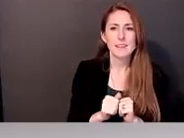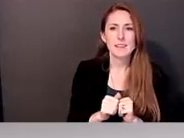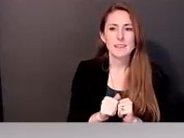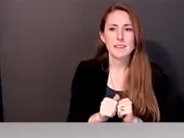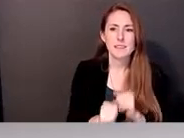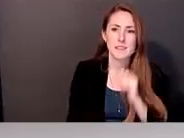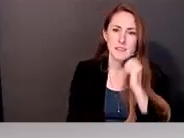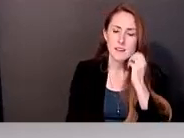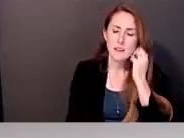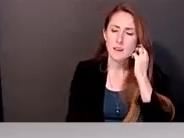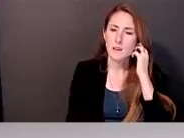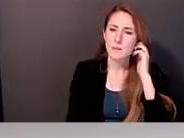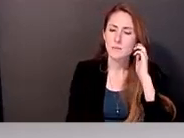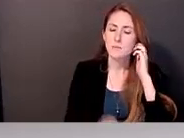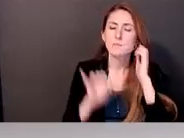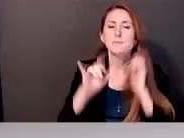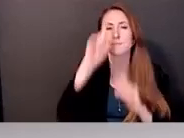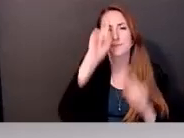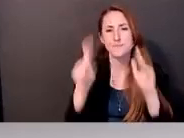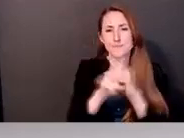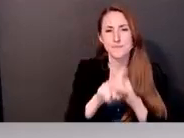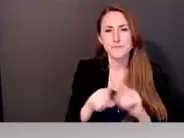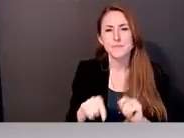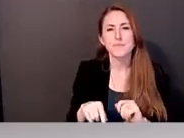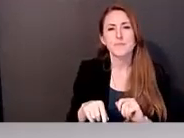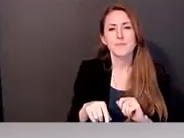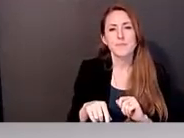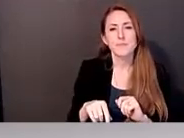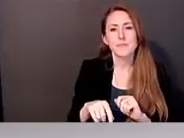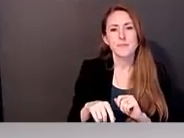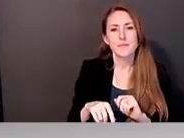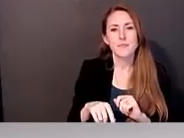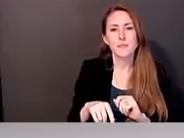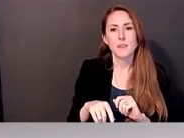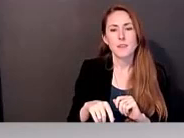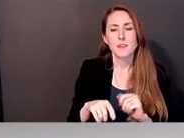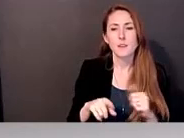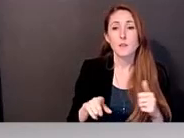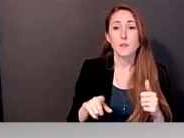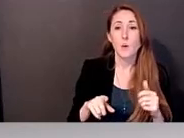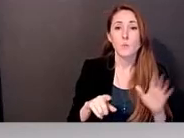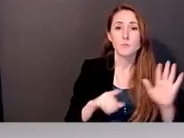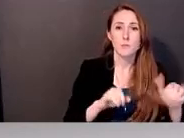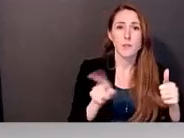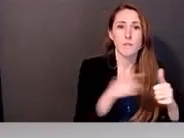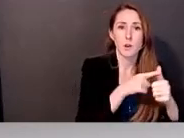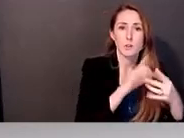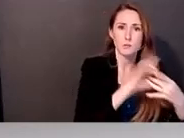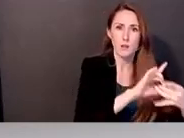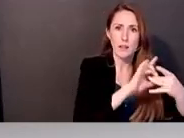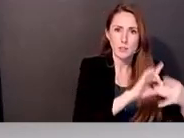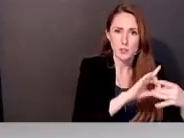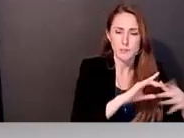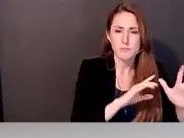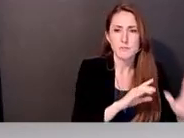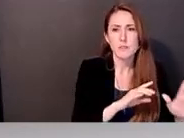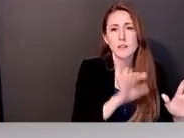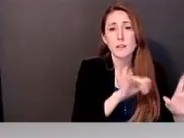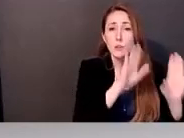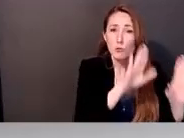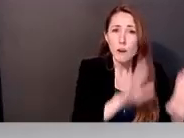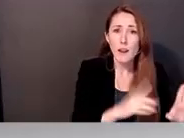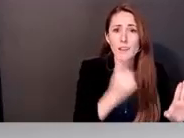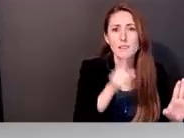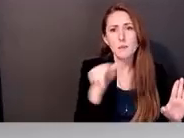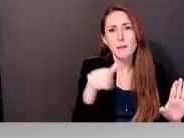Oh, yeah, yeah. So you had this original relationship and, you know, that's great that, you know, something else developed